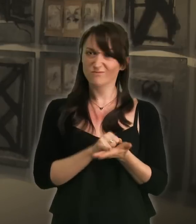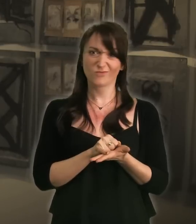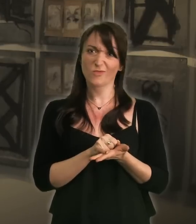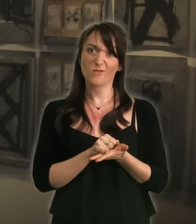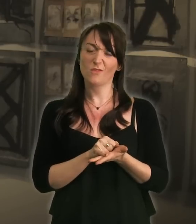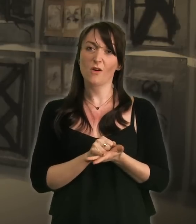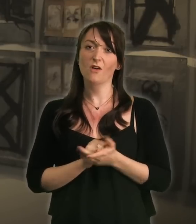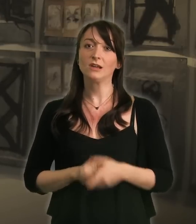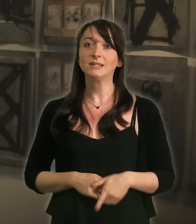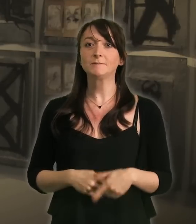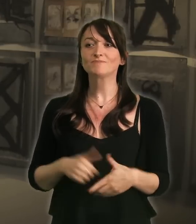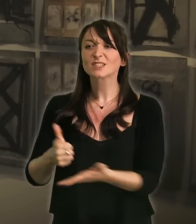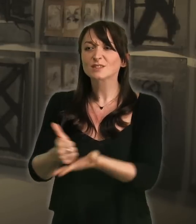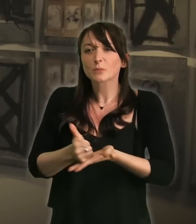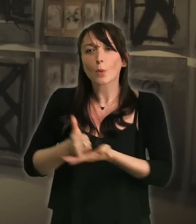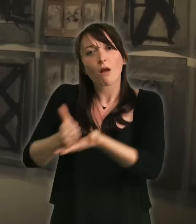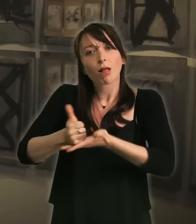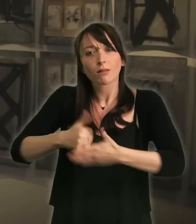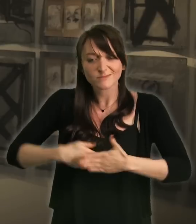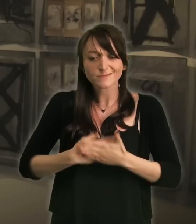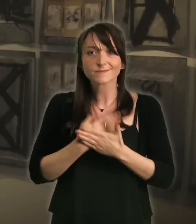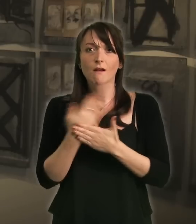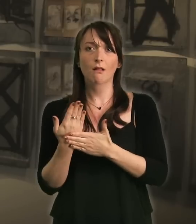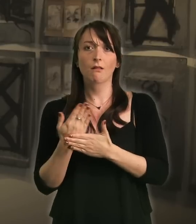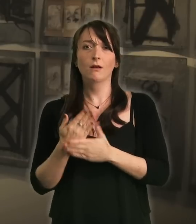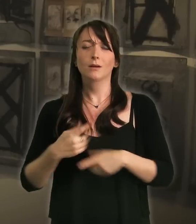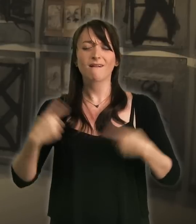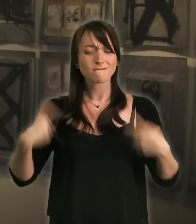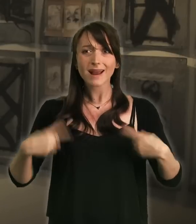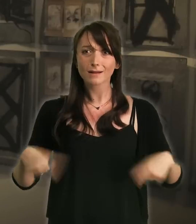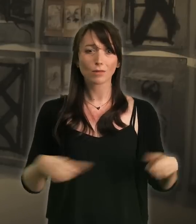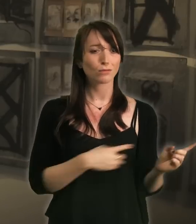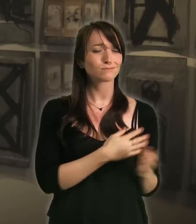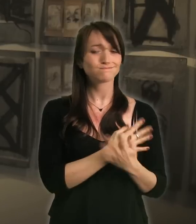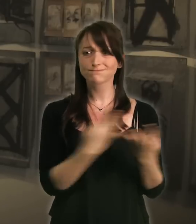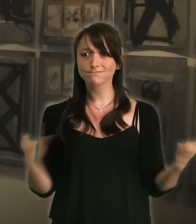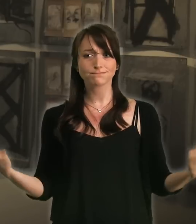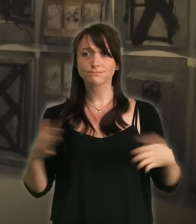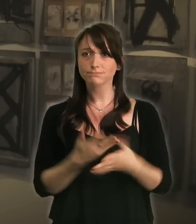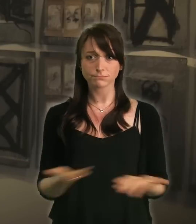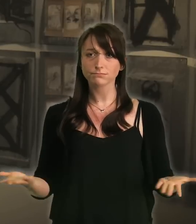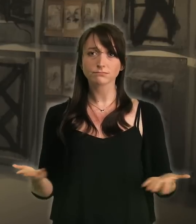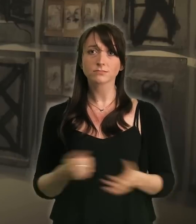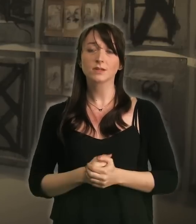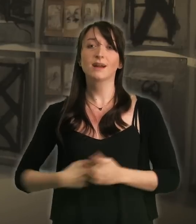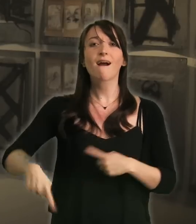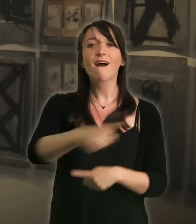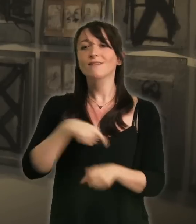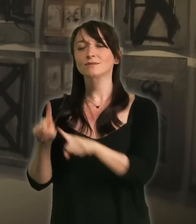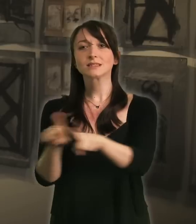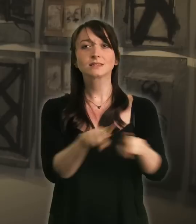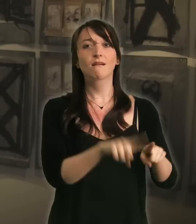because at the end of the day support can bring out the best in you if that's what you need so don't be afraid and there's great you know